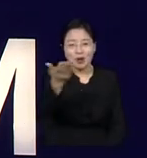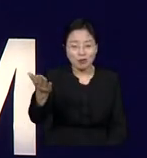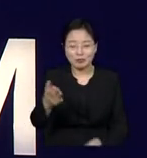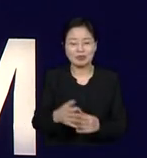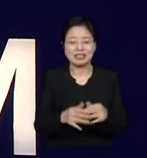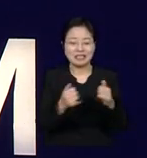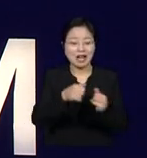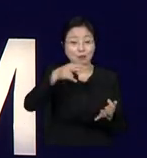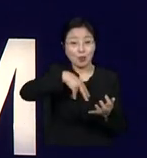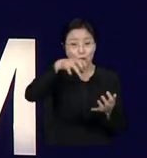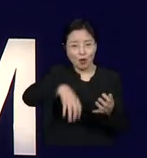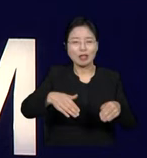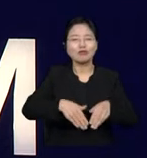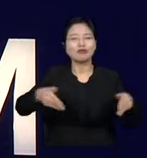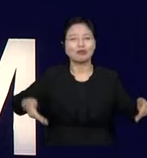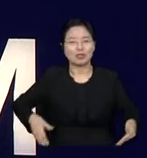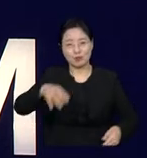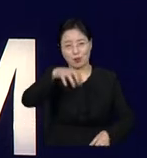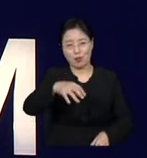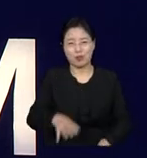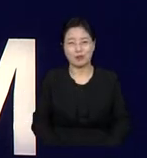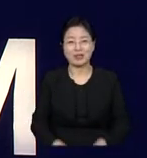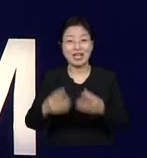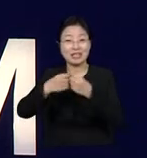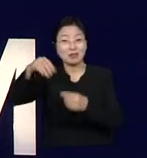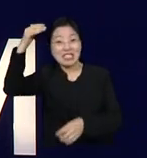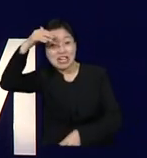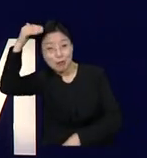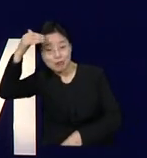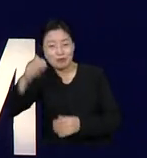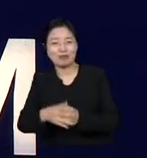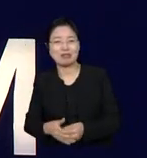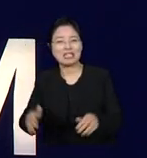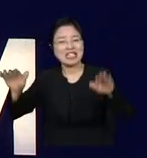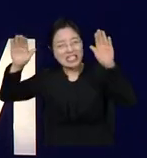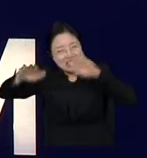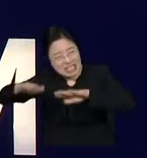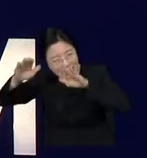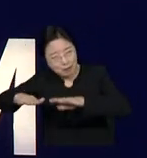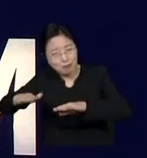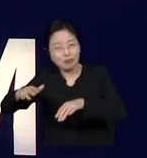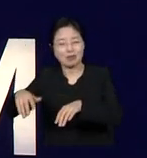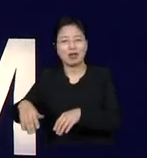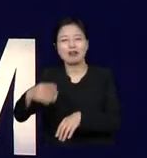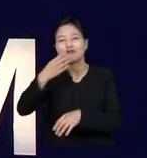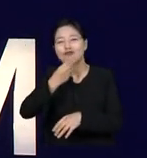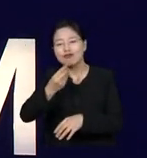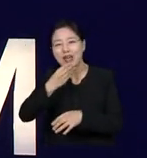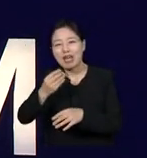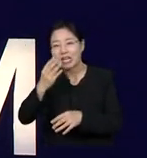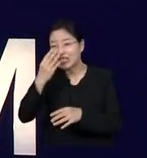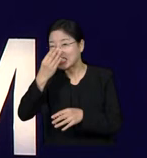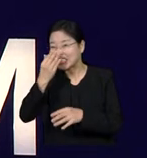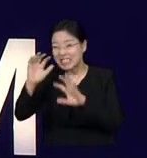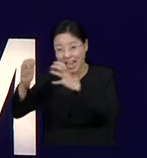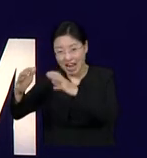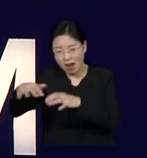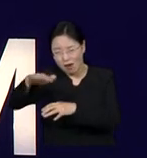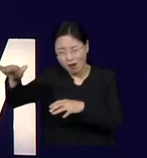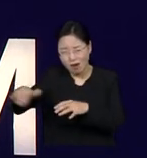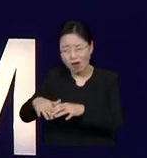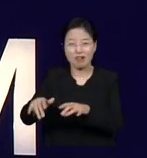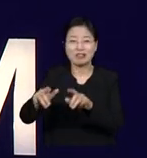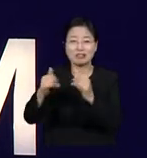supporter, you can borrow a Muslim or a Jew, an agnostic, a homeless person or disabled. We create learning spaces in